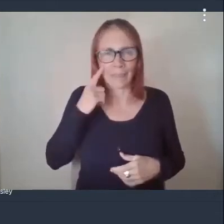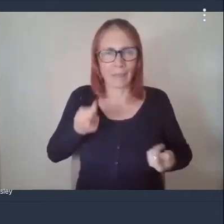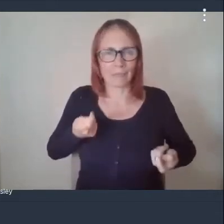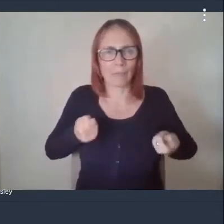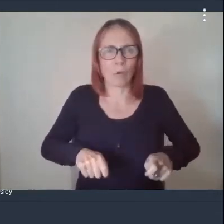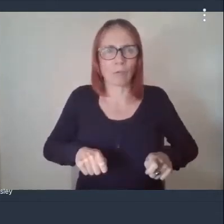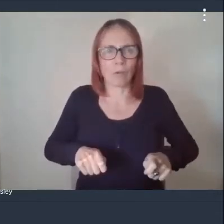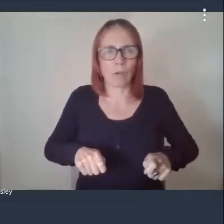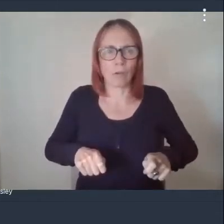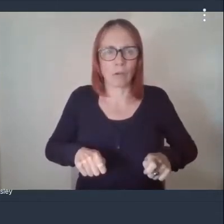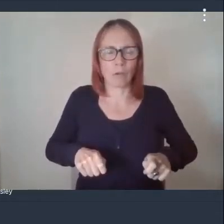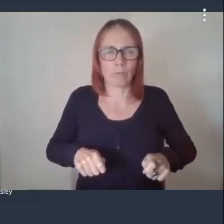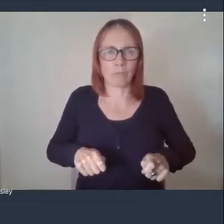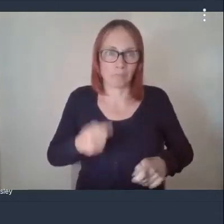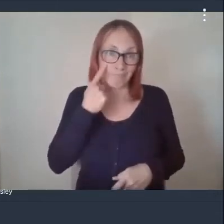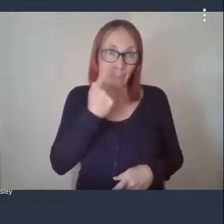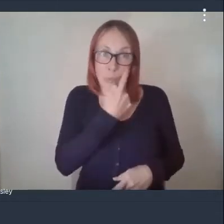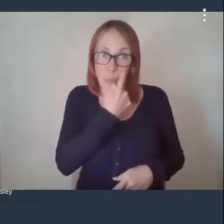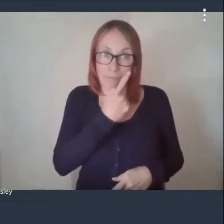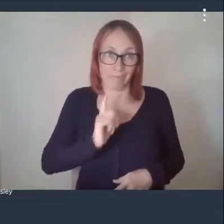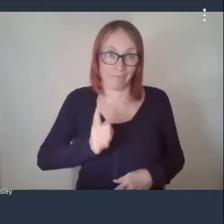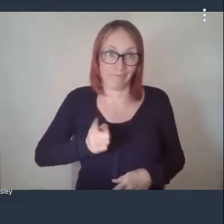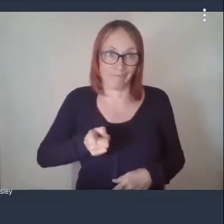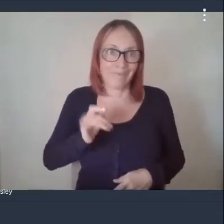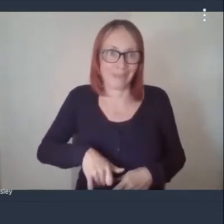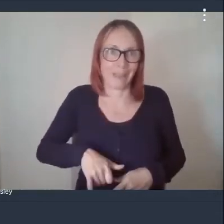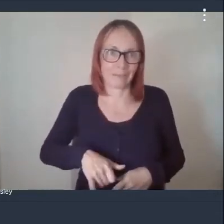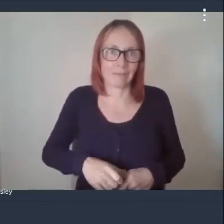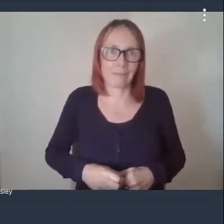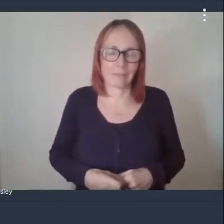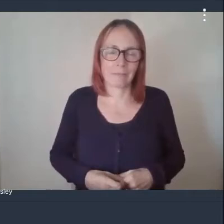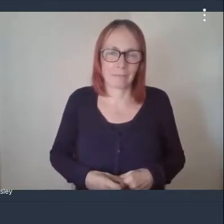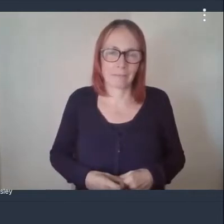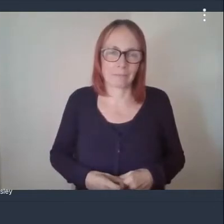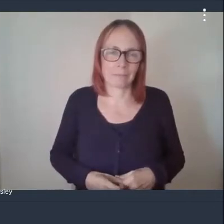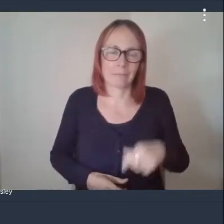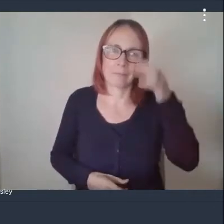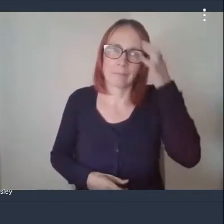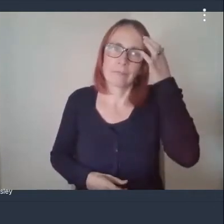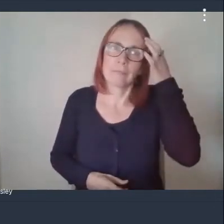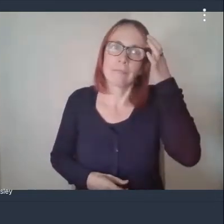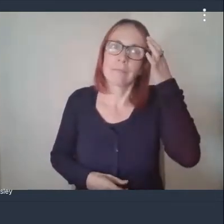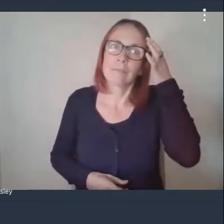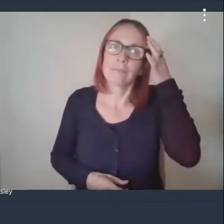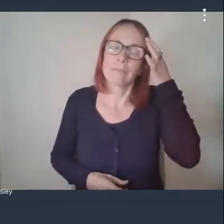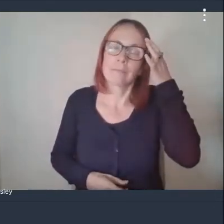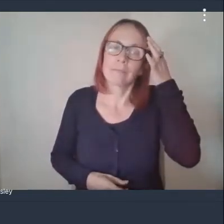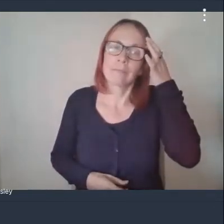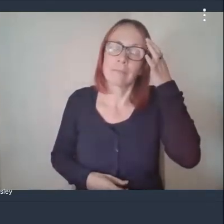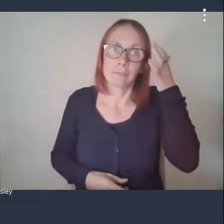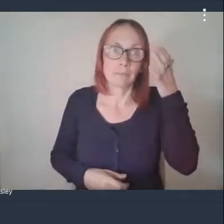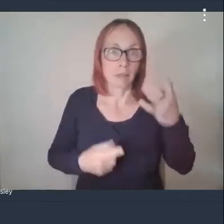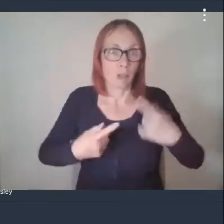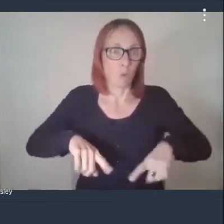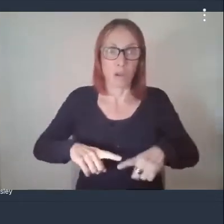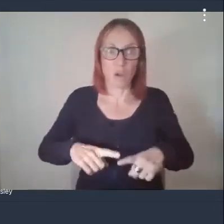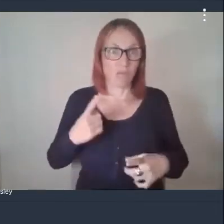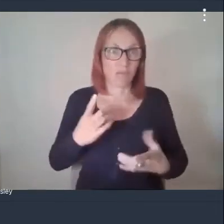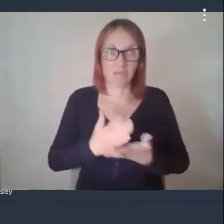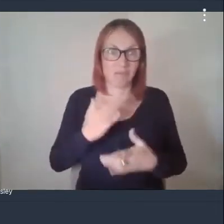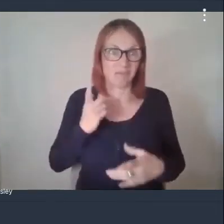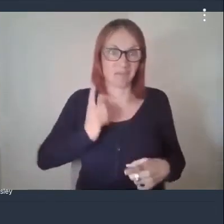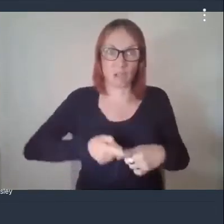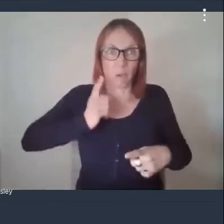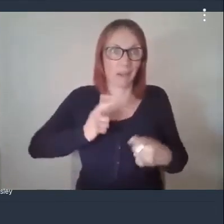proven that uh i mean i think yeah when you consider how quickly we adapted when covert came